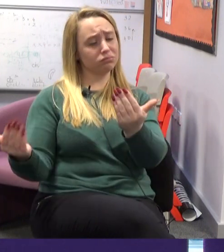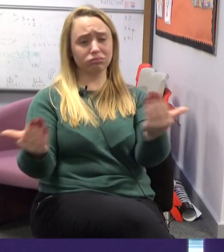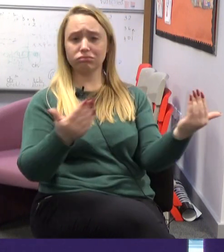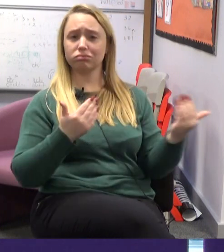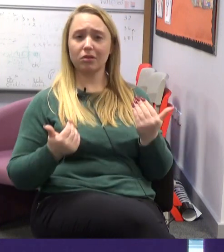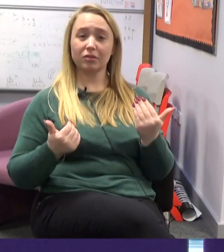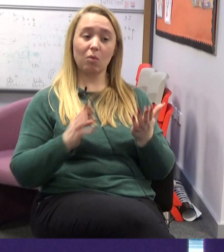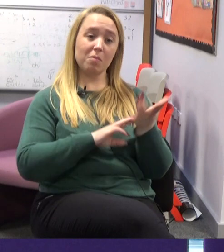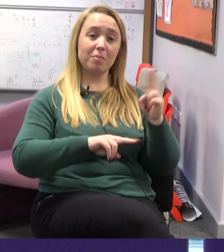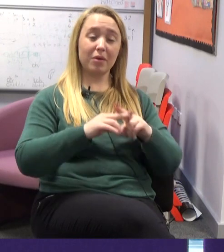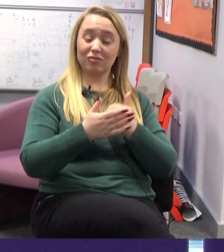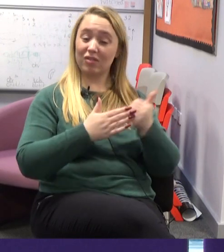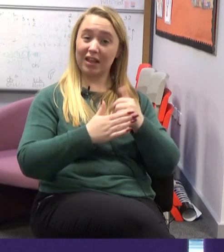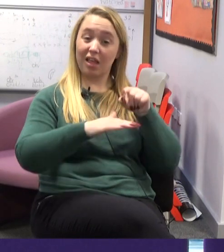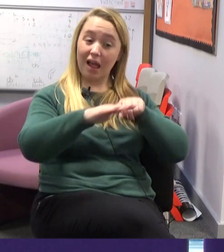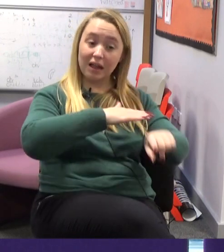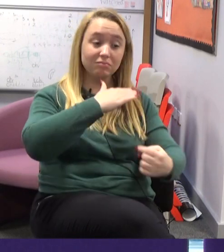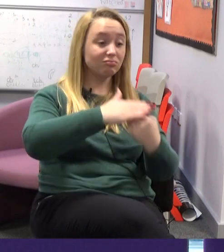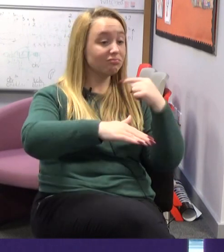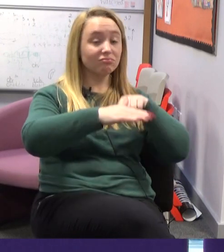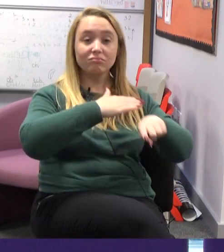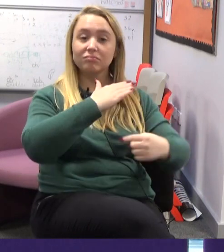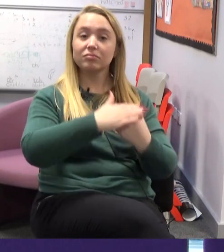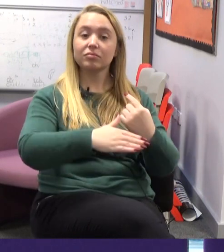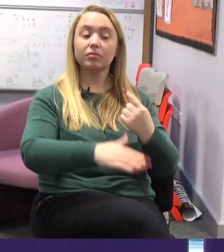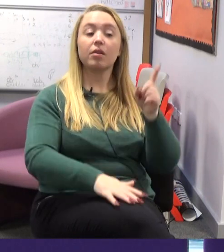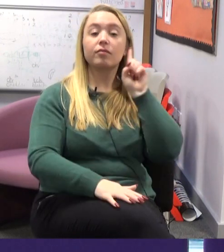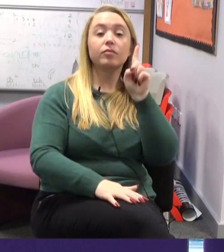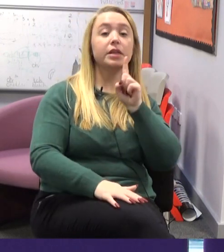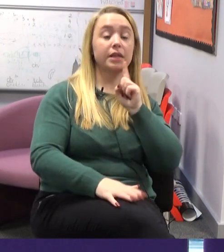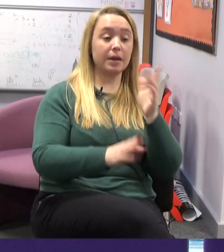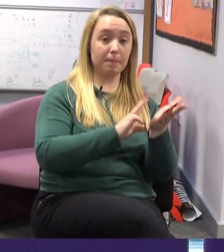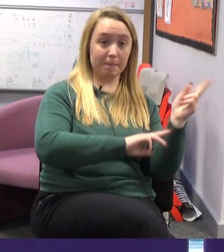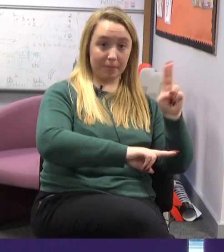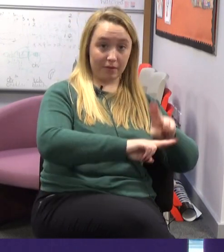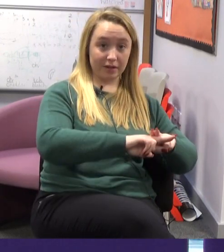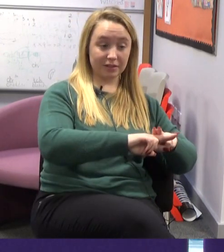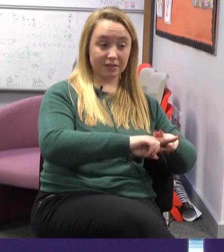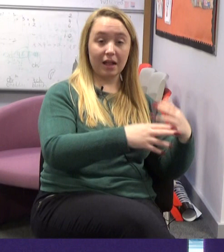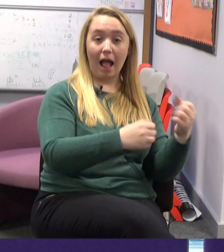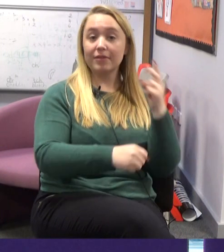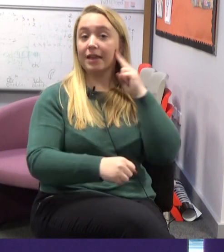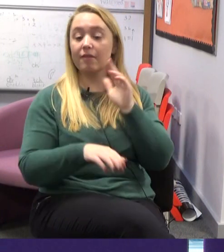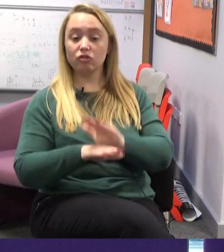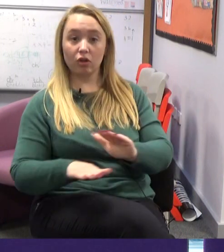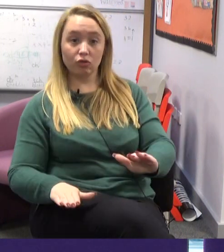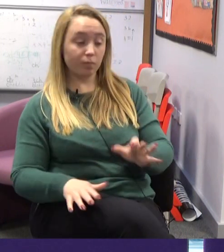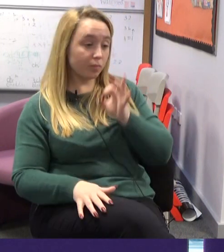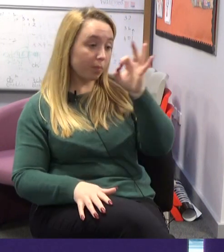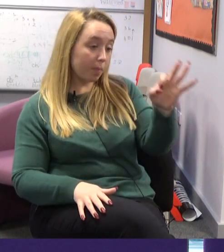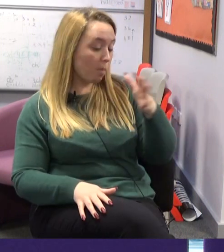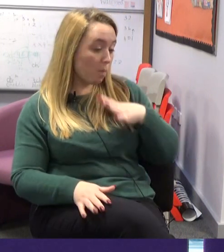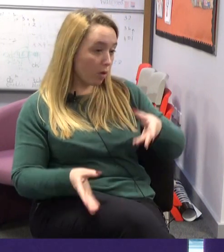policy within Garville, so parents are in and out. For the hearing parents of deaf children,